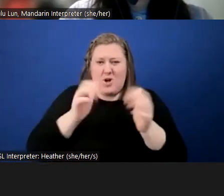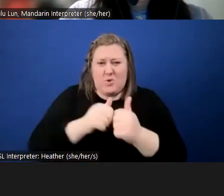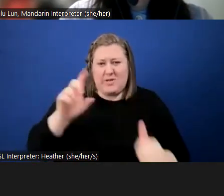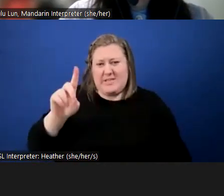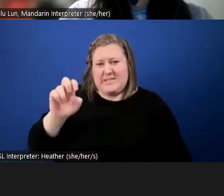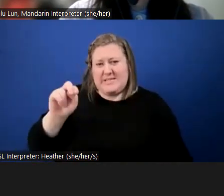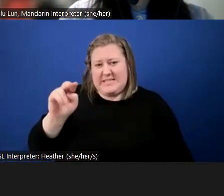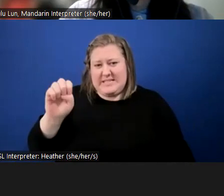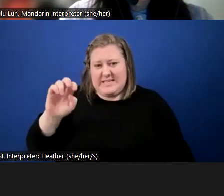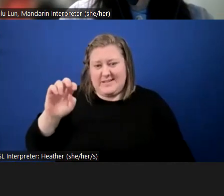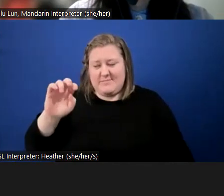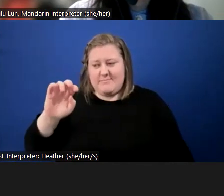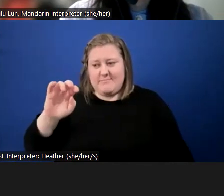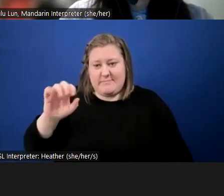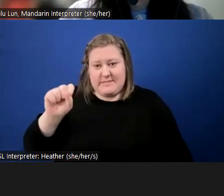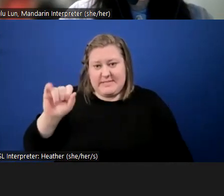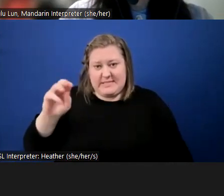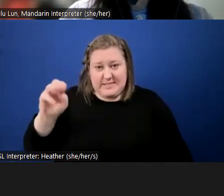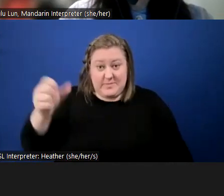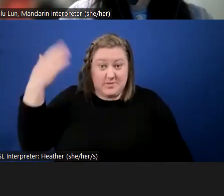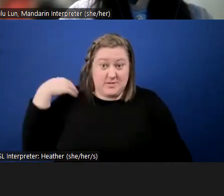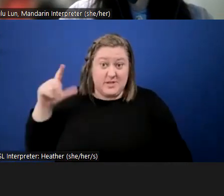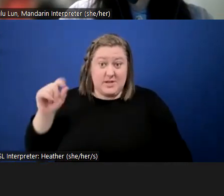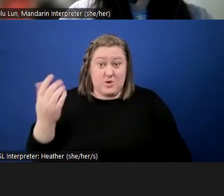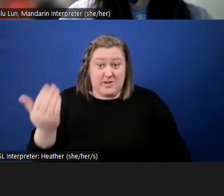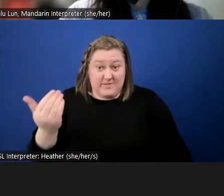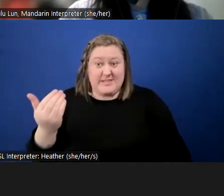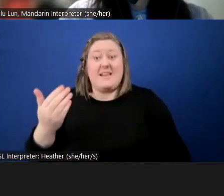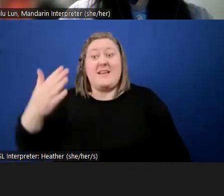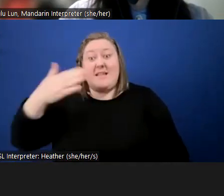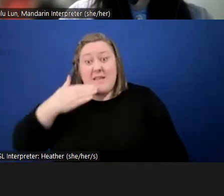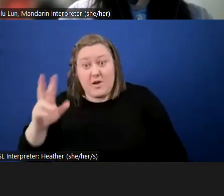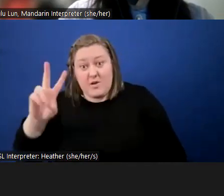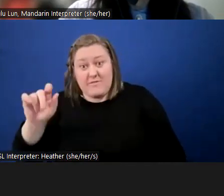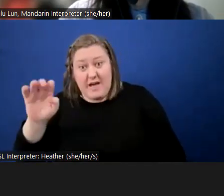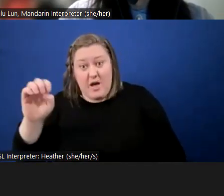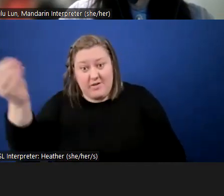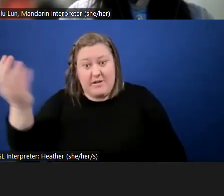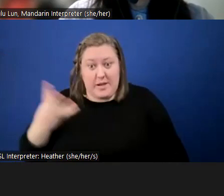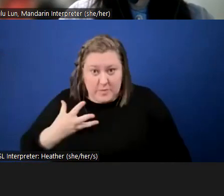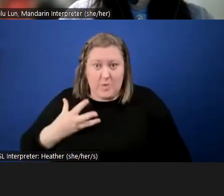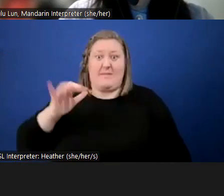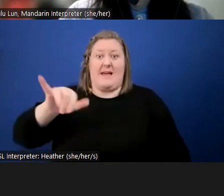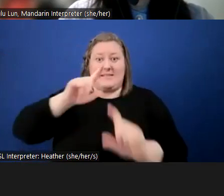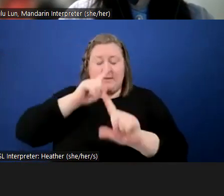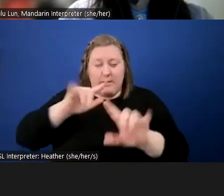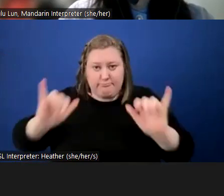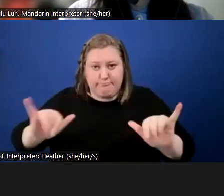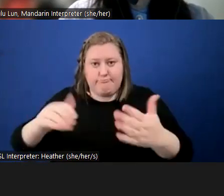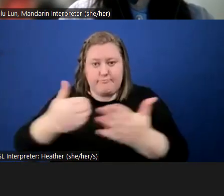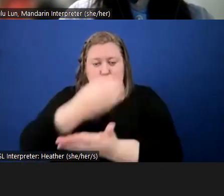had a neighborhood group, couldn't get an answer. Thank you, Valerie Cardozo, for telling us that, giving us that information.